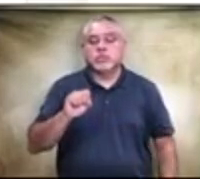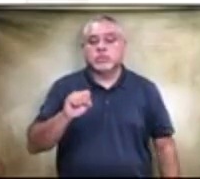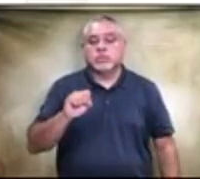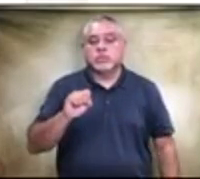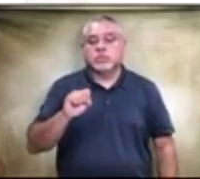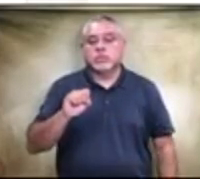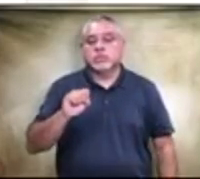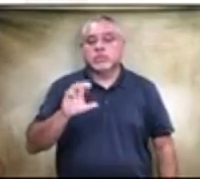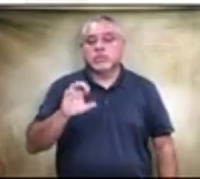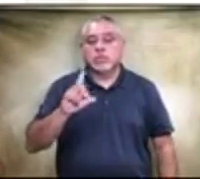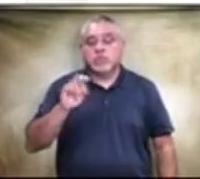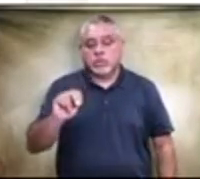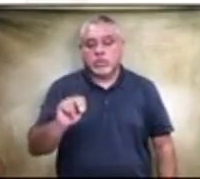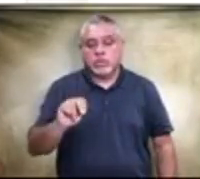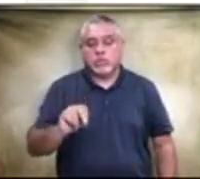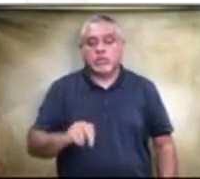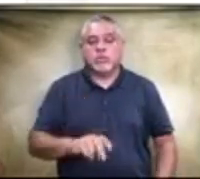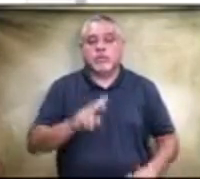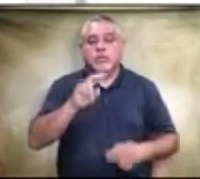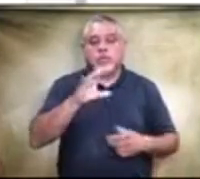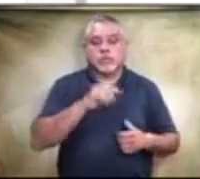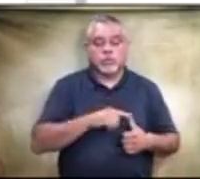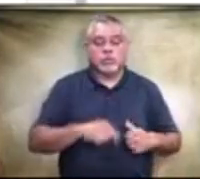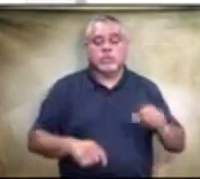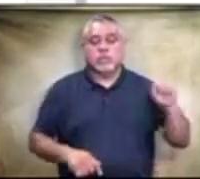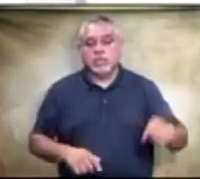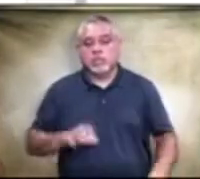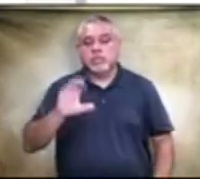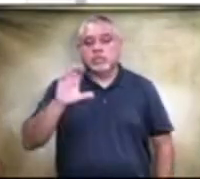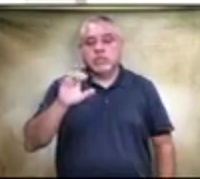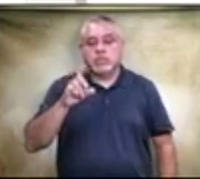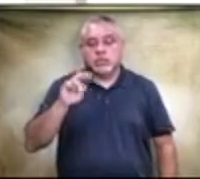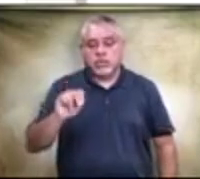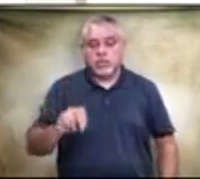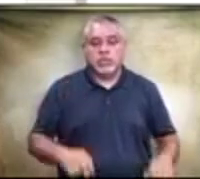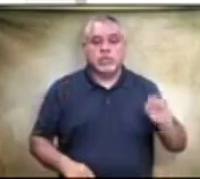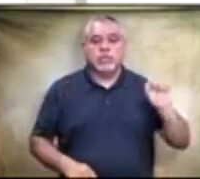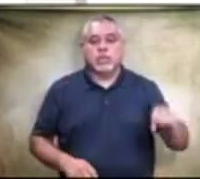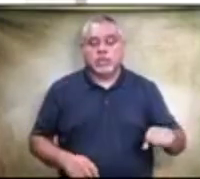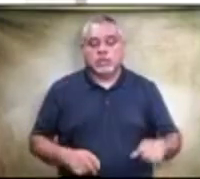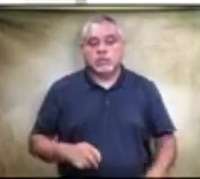mr velasco yes miss celadon yes miss cerner yes